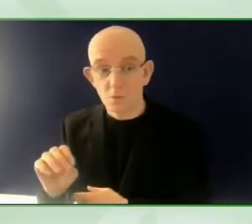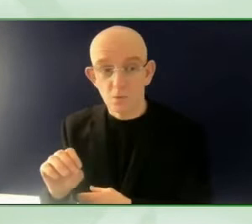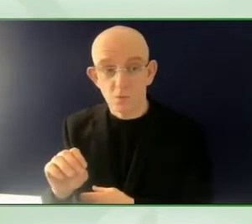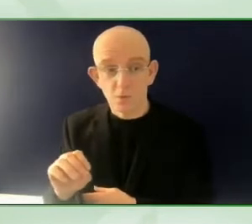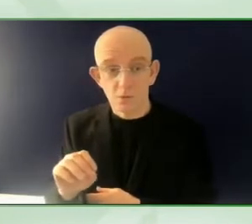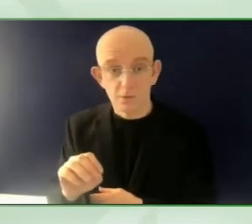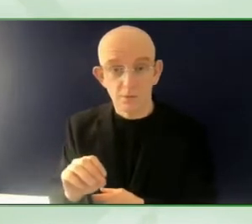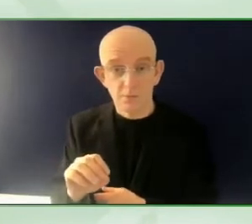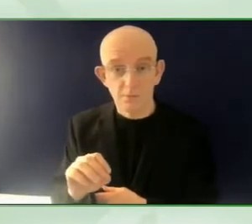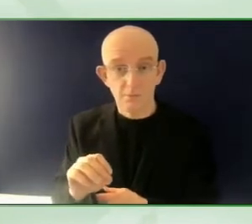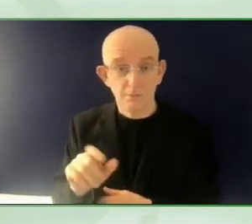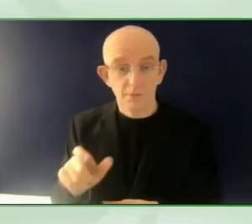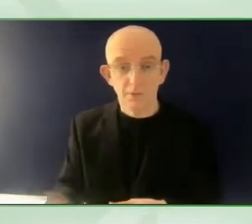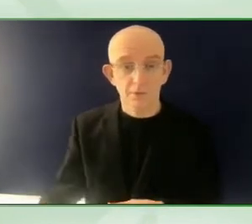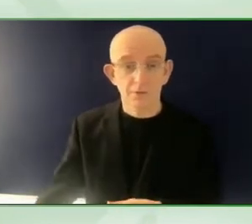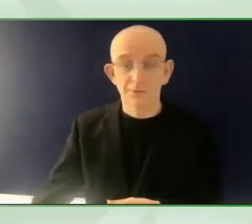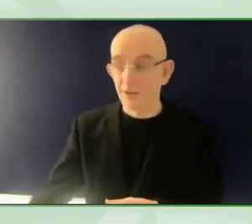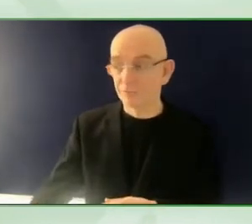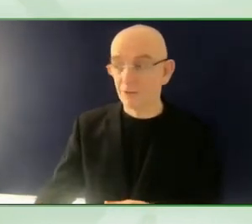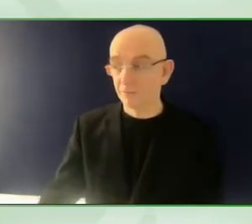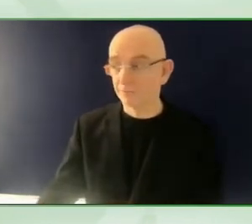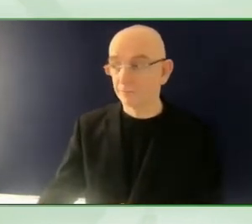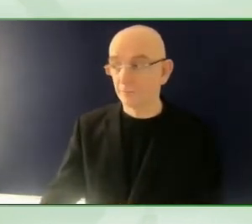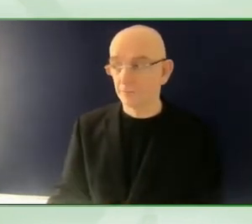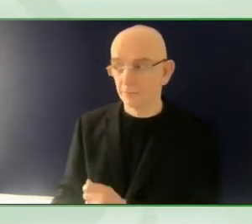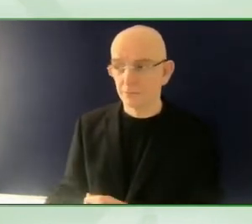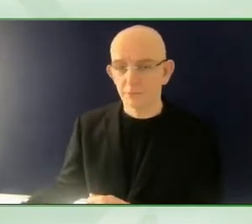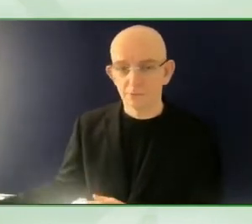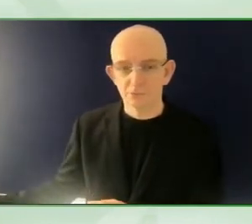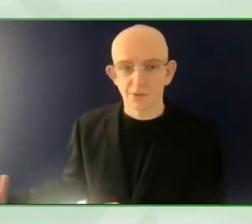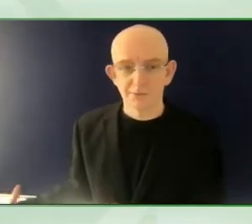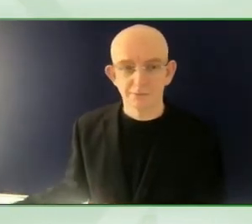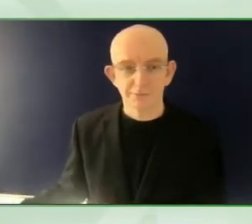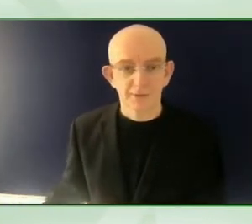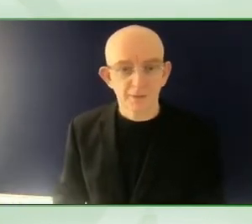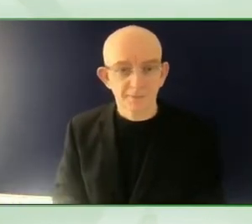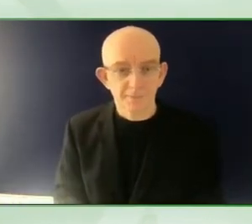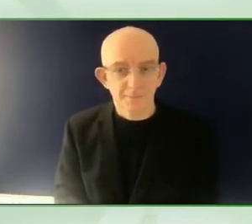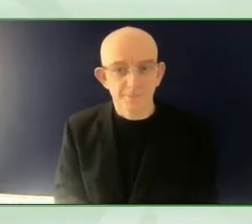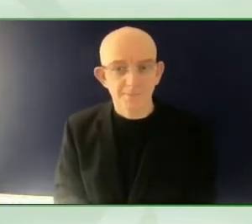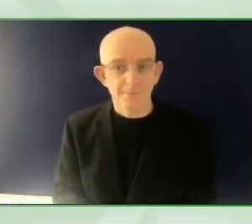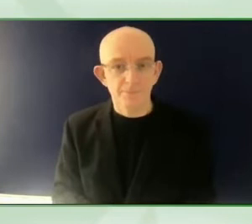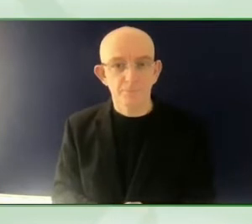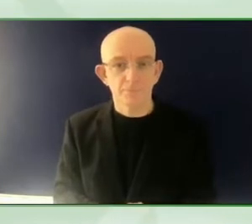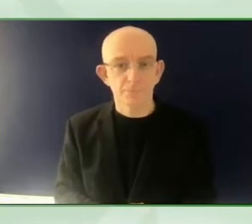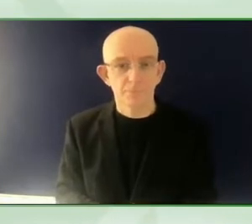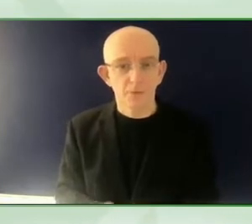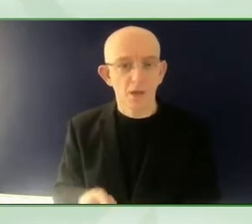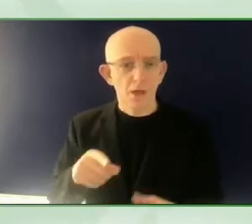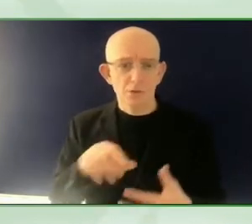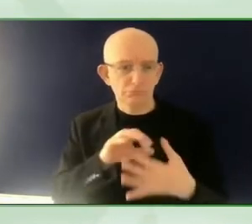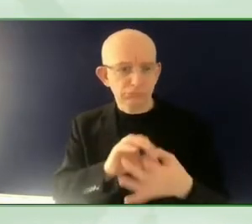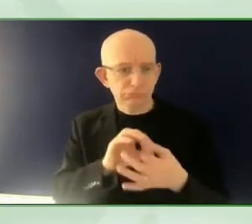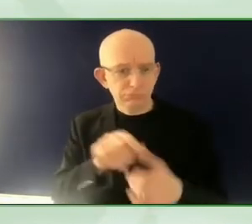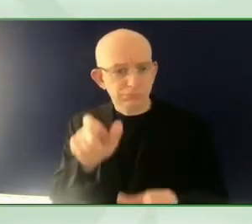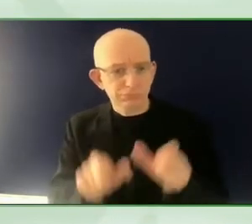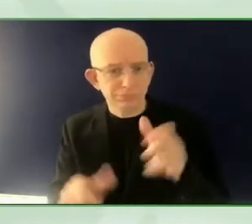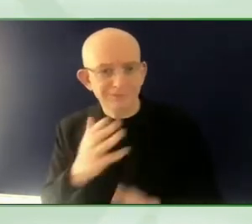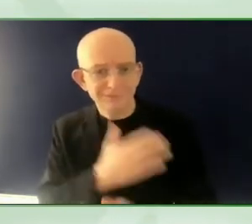to advocate for all the time. that is organization of persons with disabilities can and should